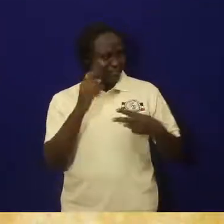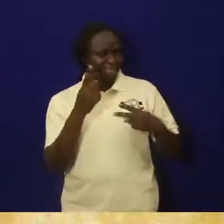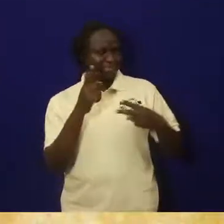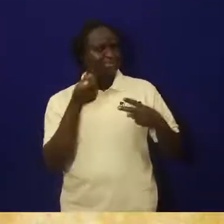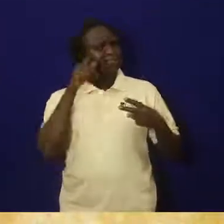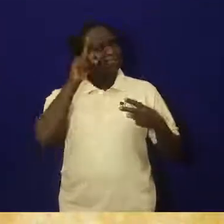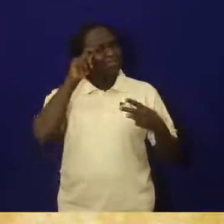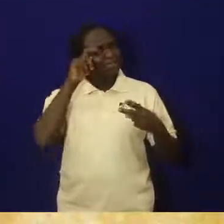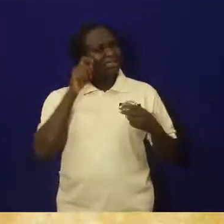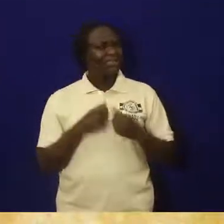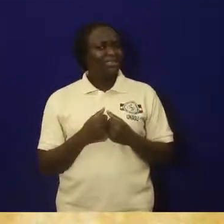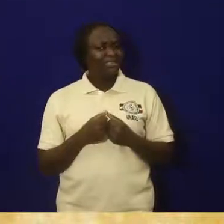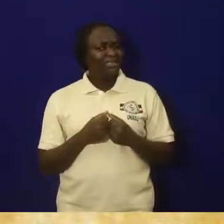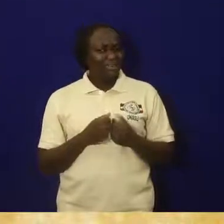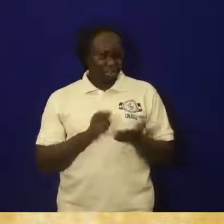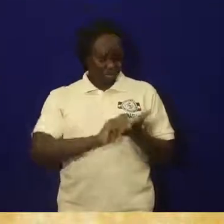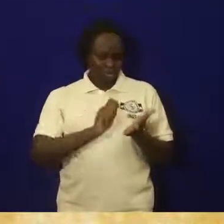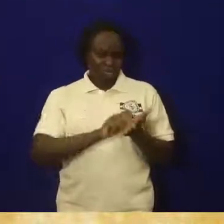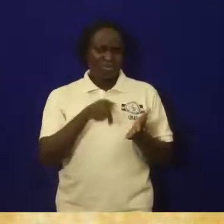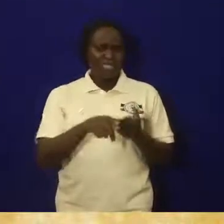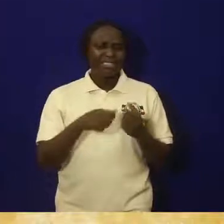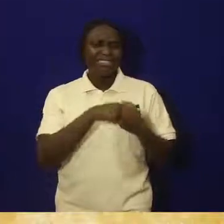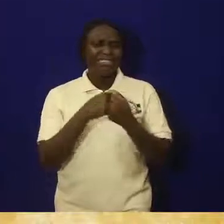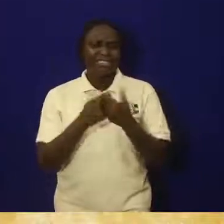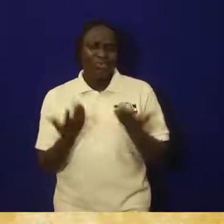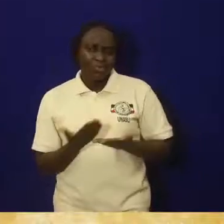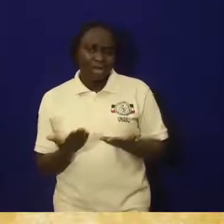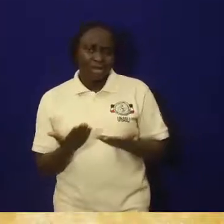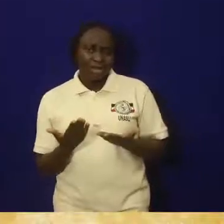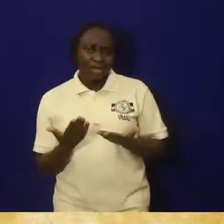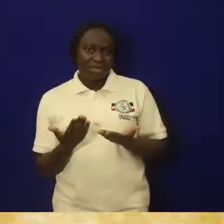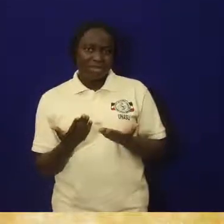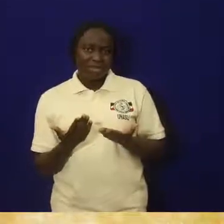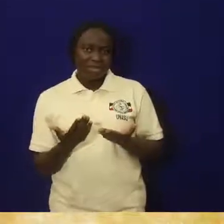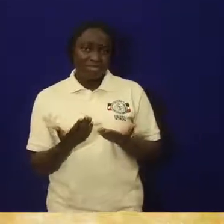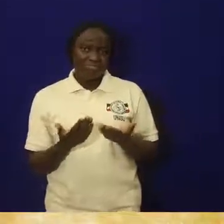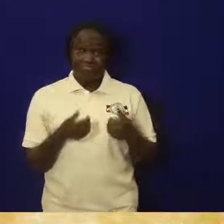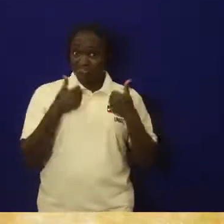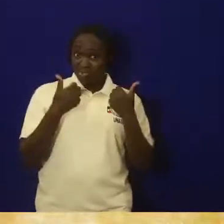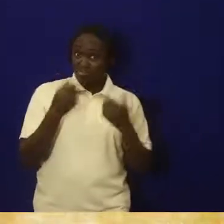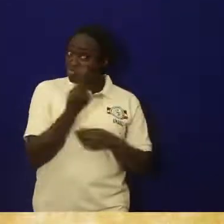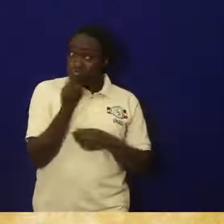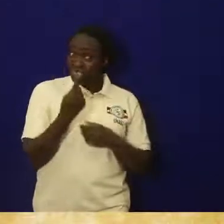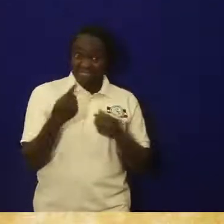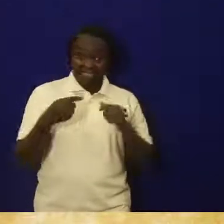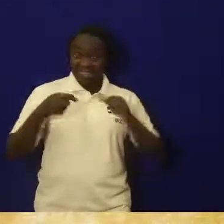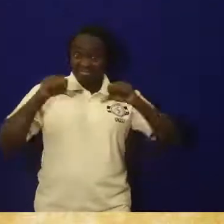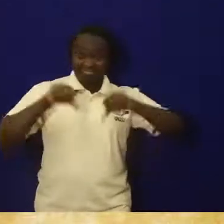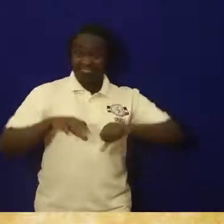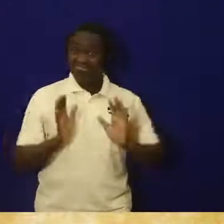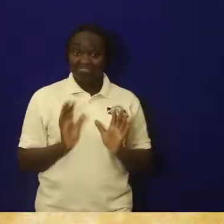of having written records. Do we face any challenges? How